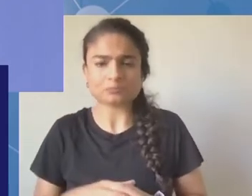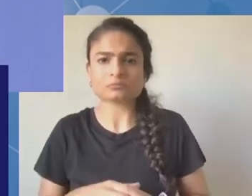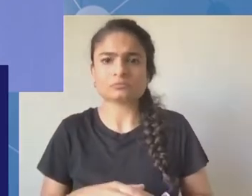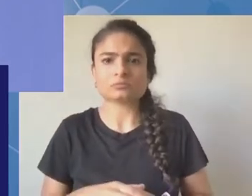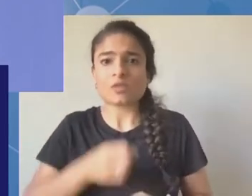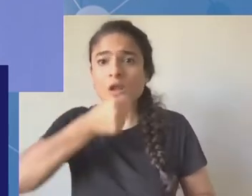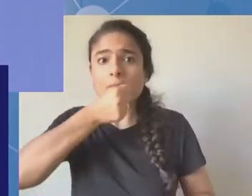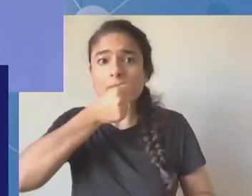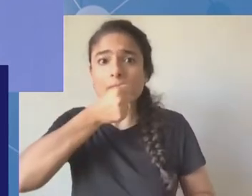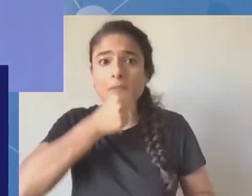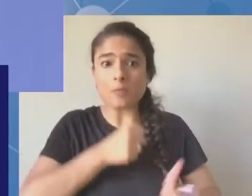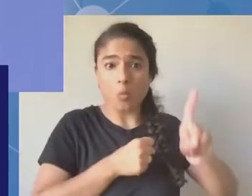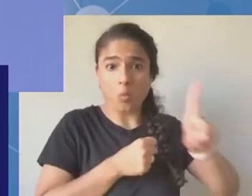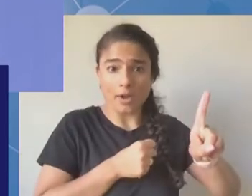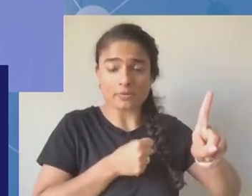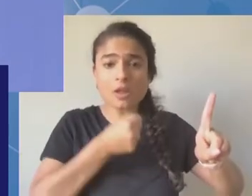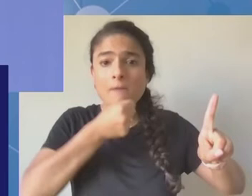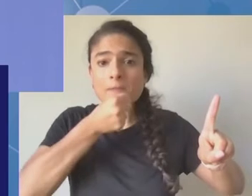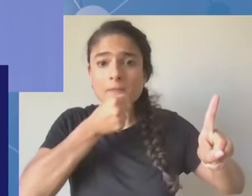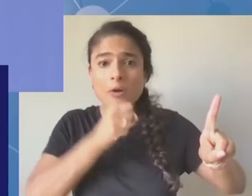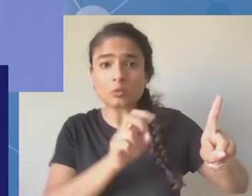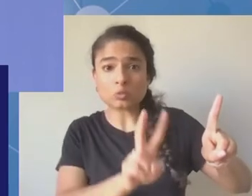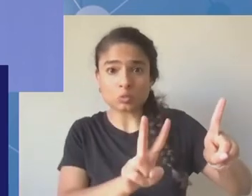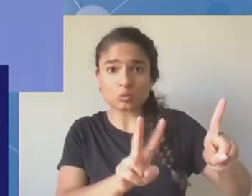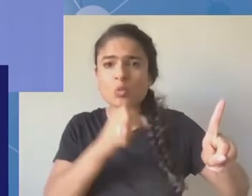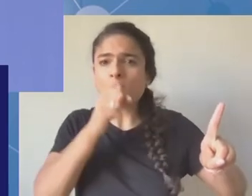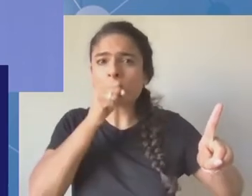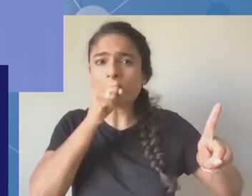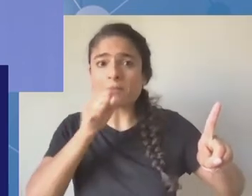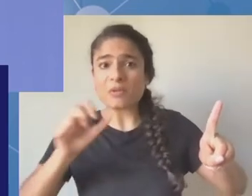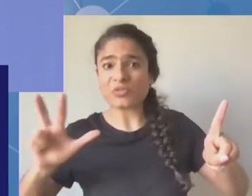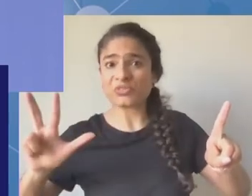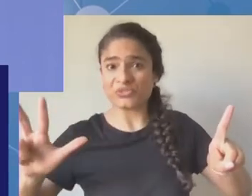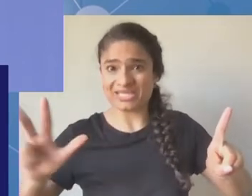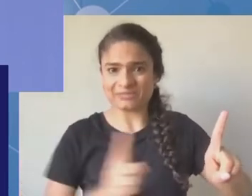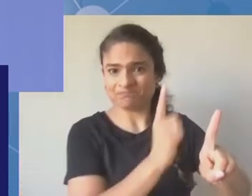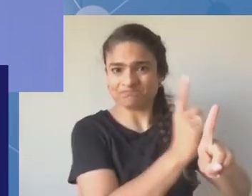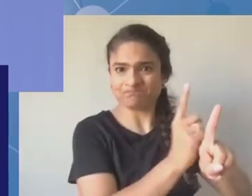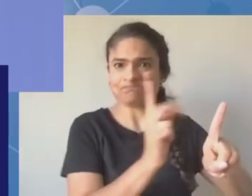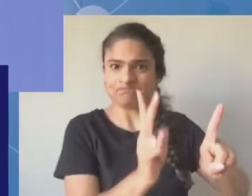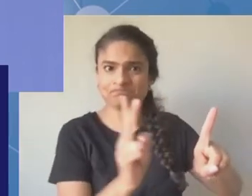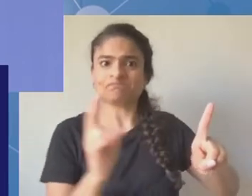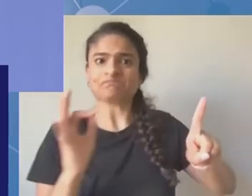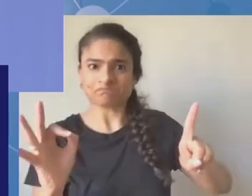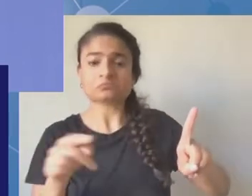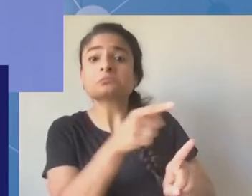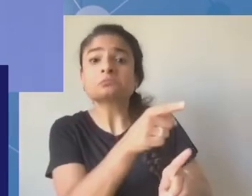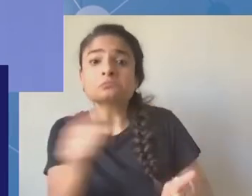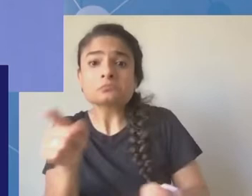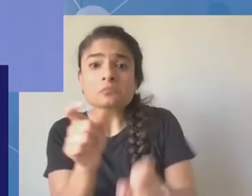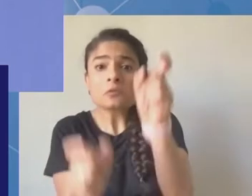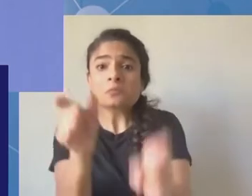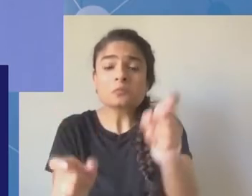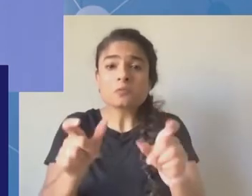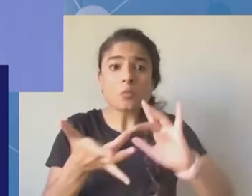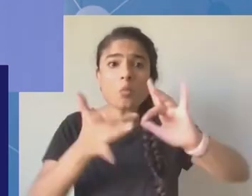So with that, let me just do a quick introduction to the people who are here who will be